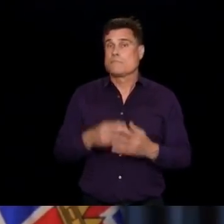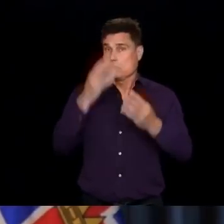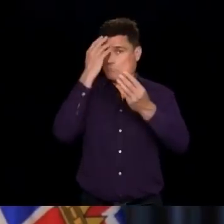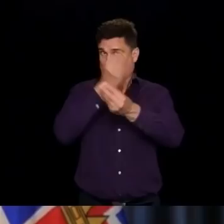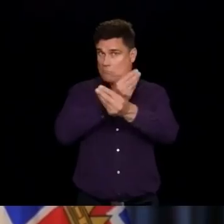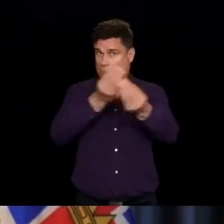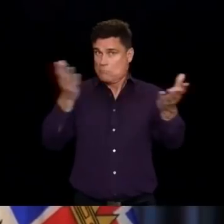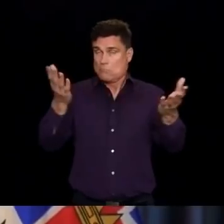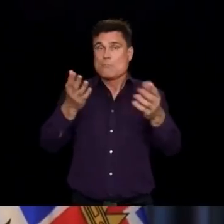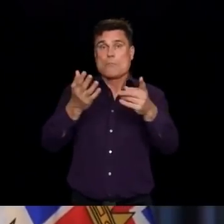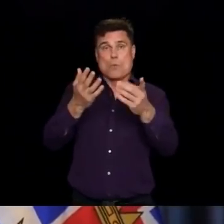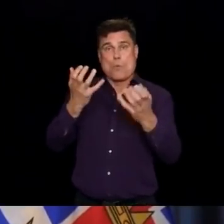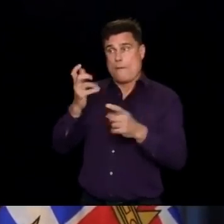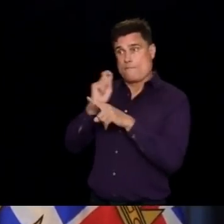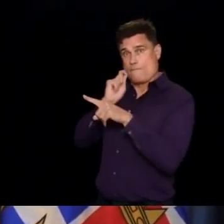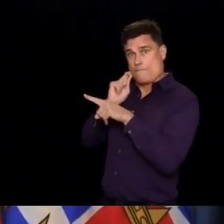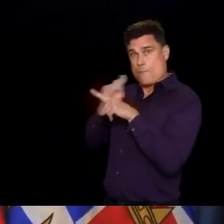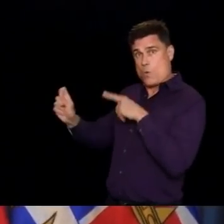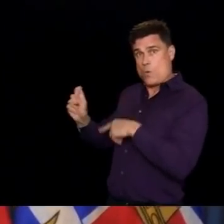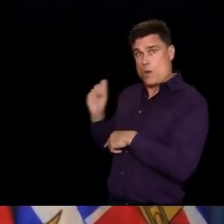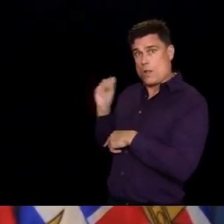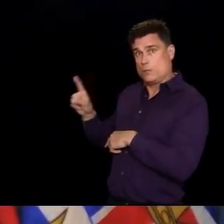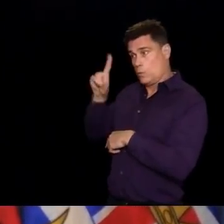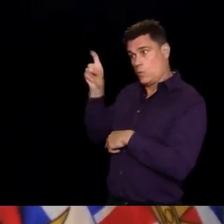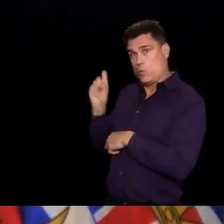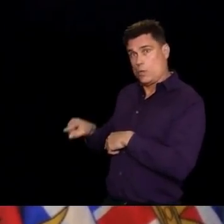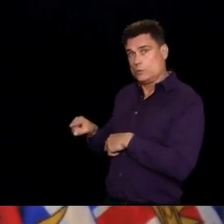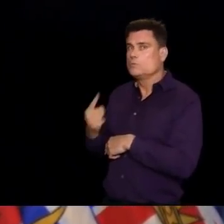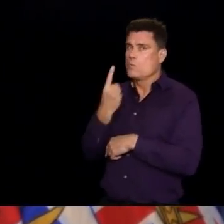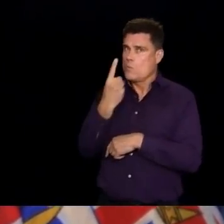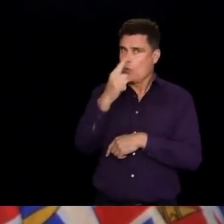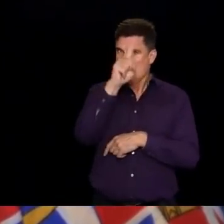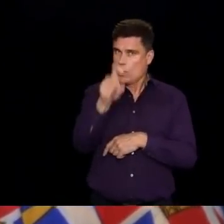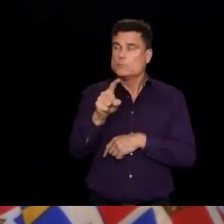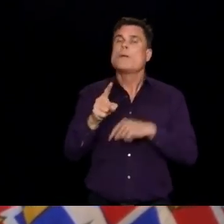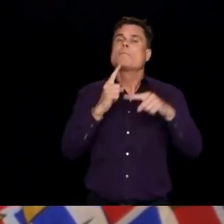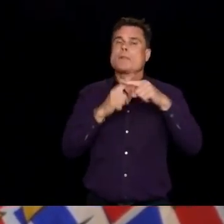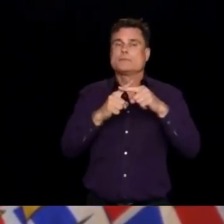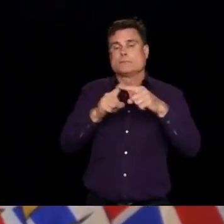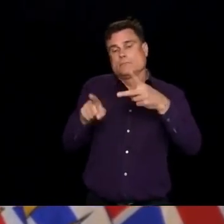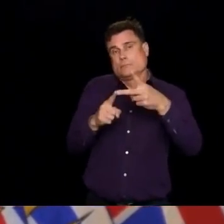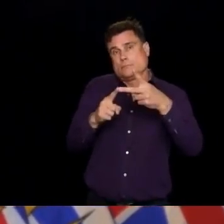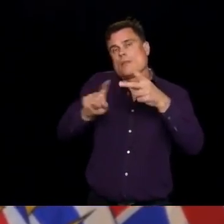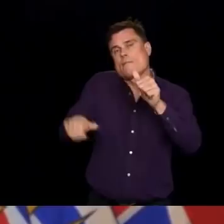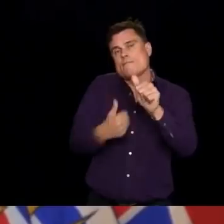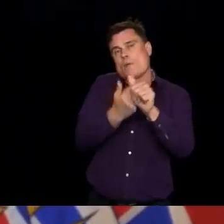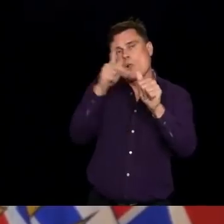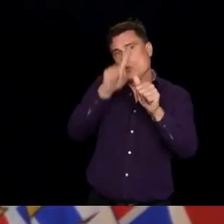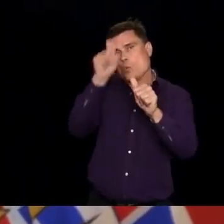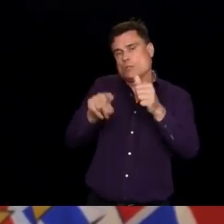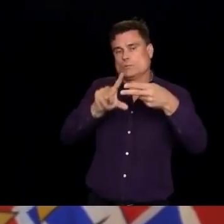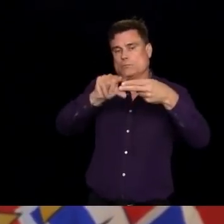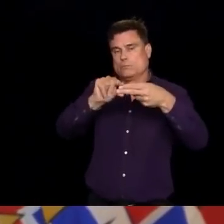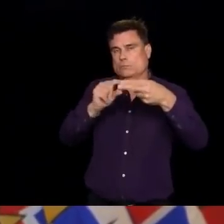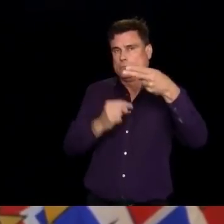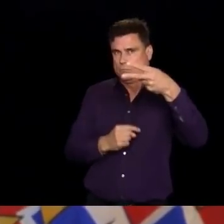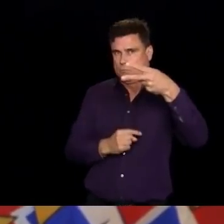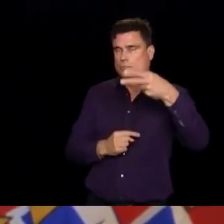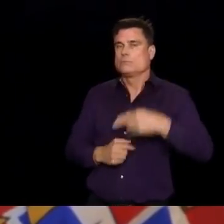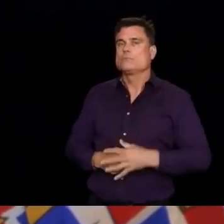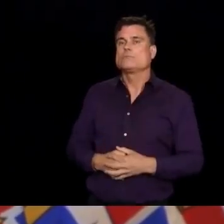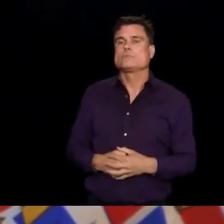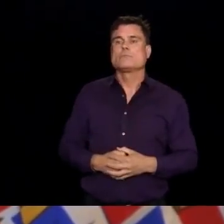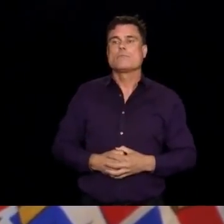to callers on the phone, you are limited to one question and one follow-up. Please take yourselves off mute.